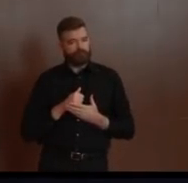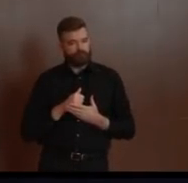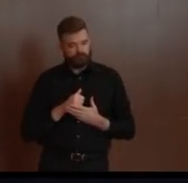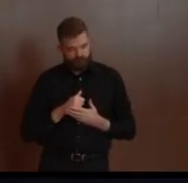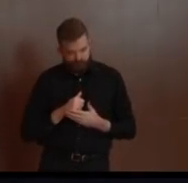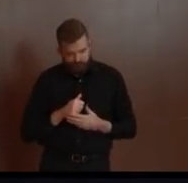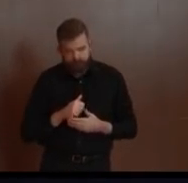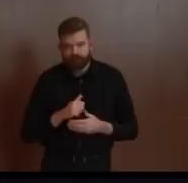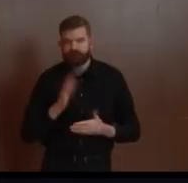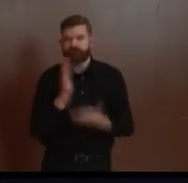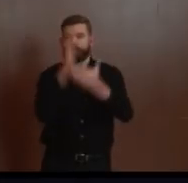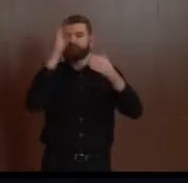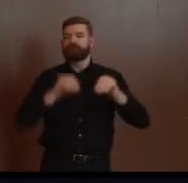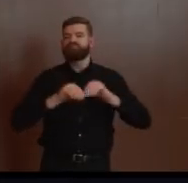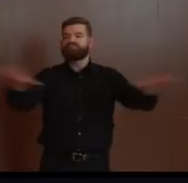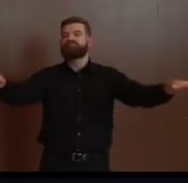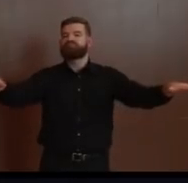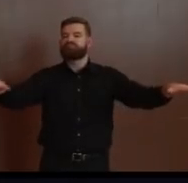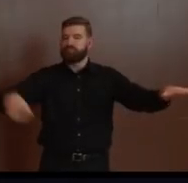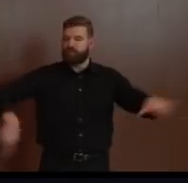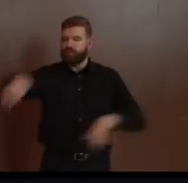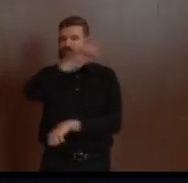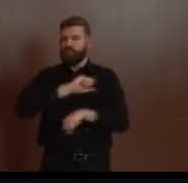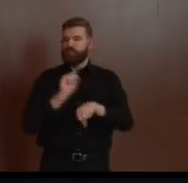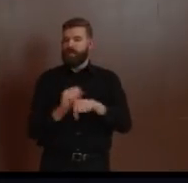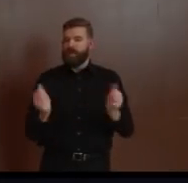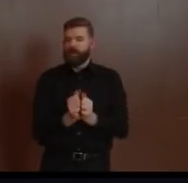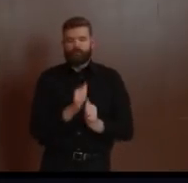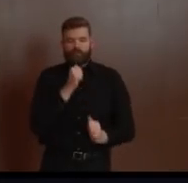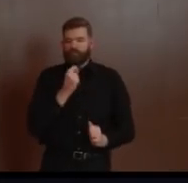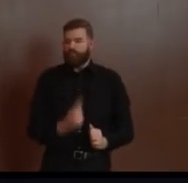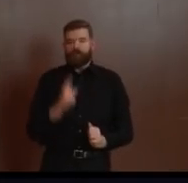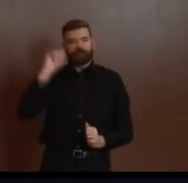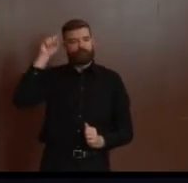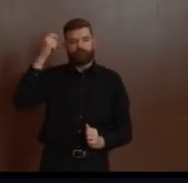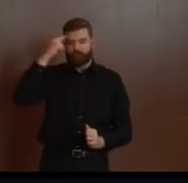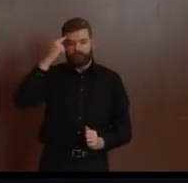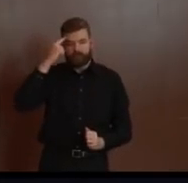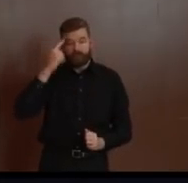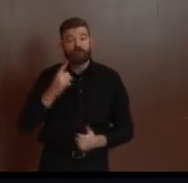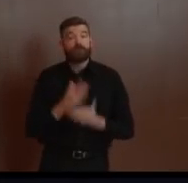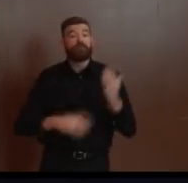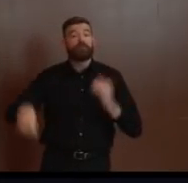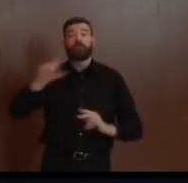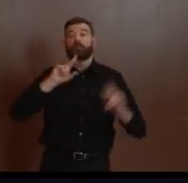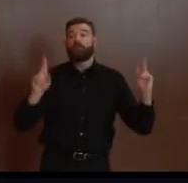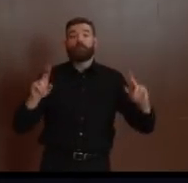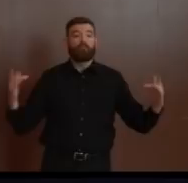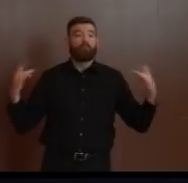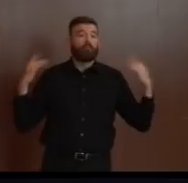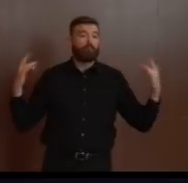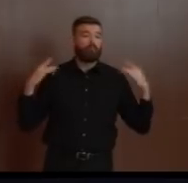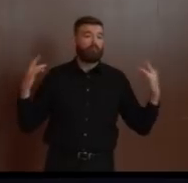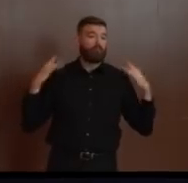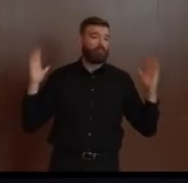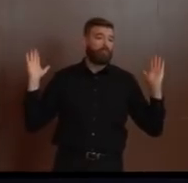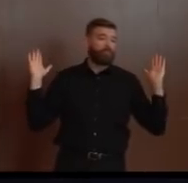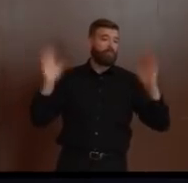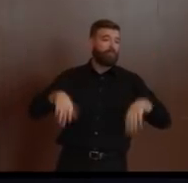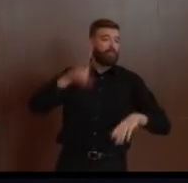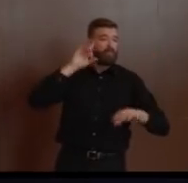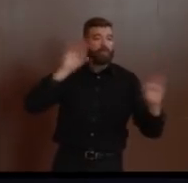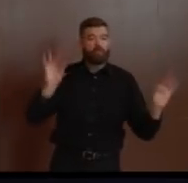for those who refuse to do their part, let me assure you that there will be serious legal consequences. My office is committed